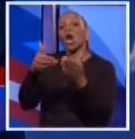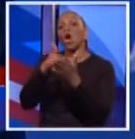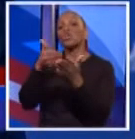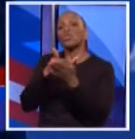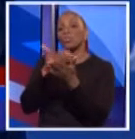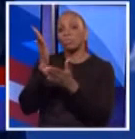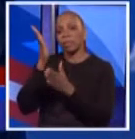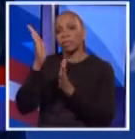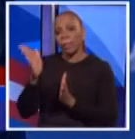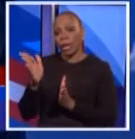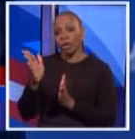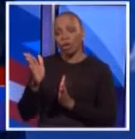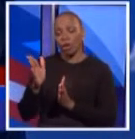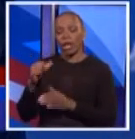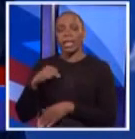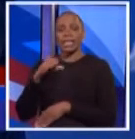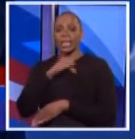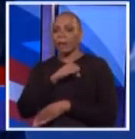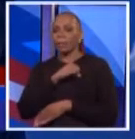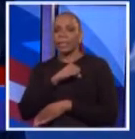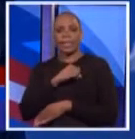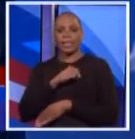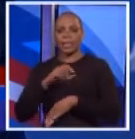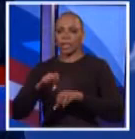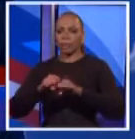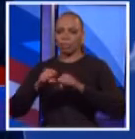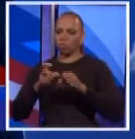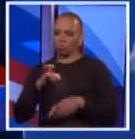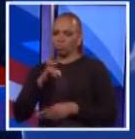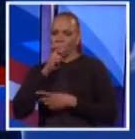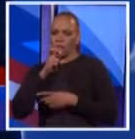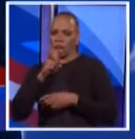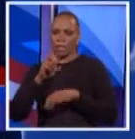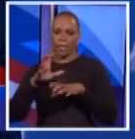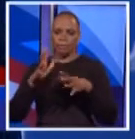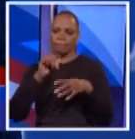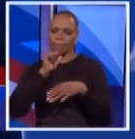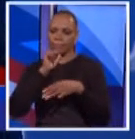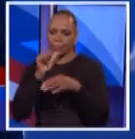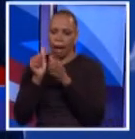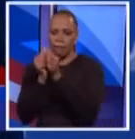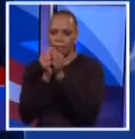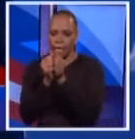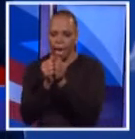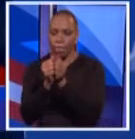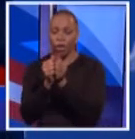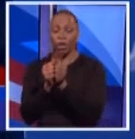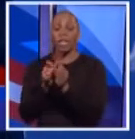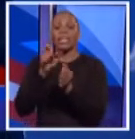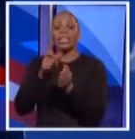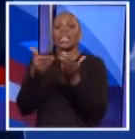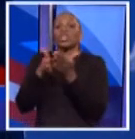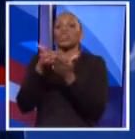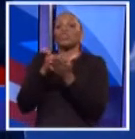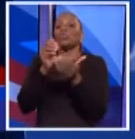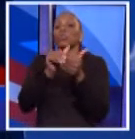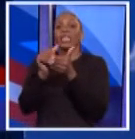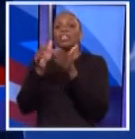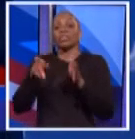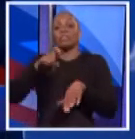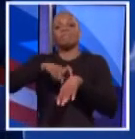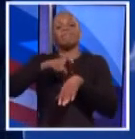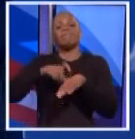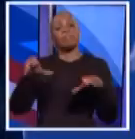Assembly is ossified. It is broken. It is too rigid. There's capacity for new and creative leadership in the Assembly. It's time for action.